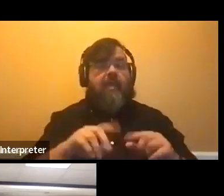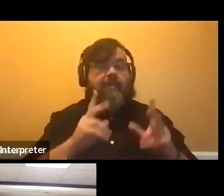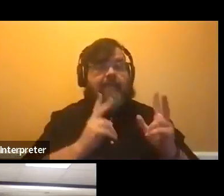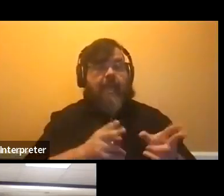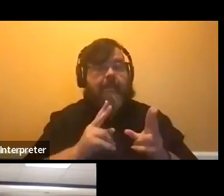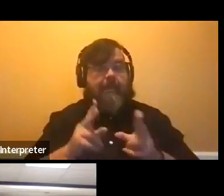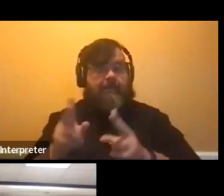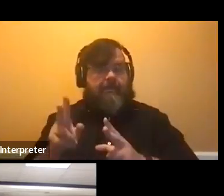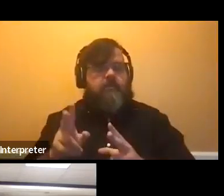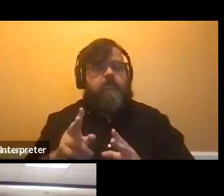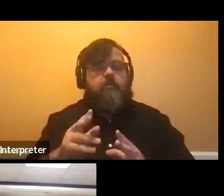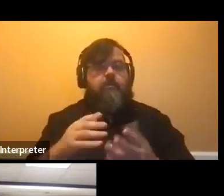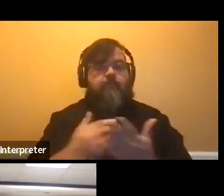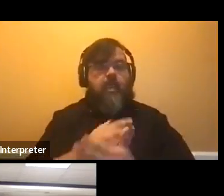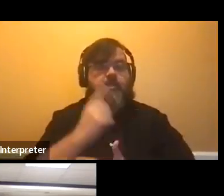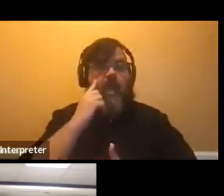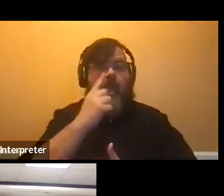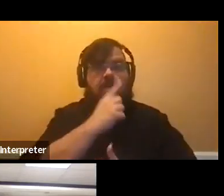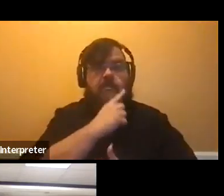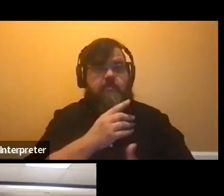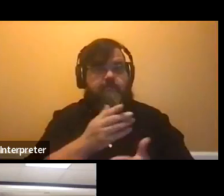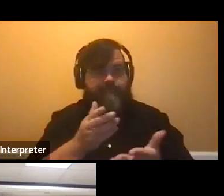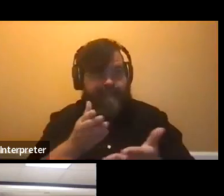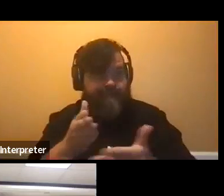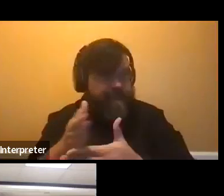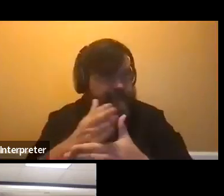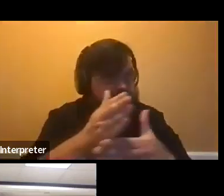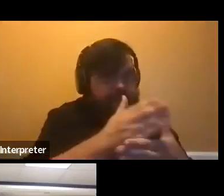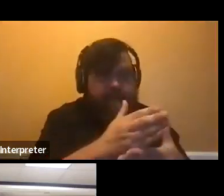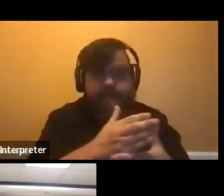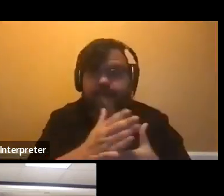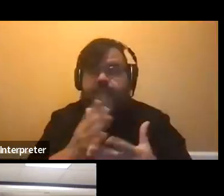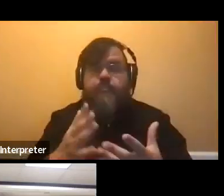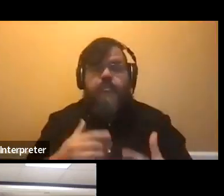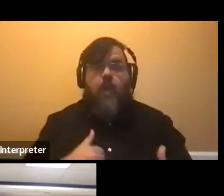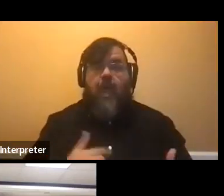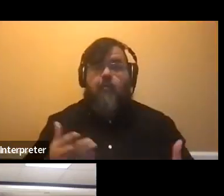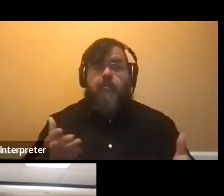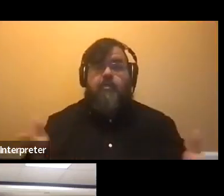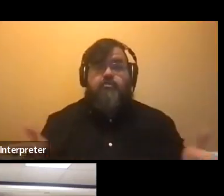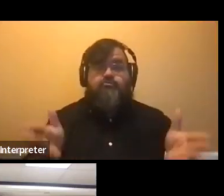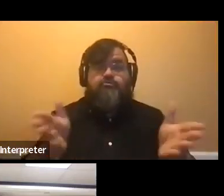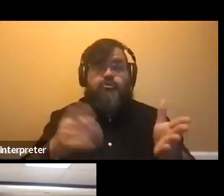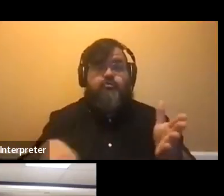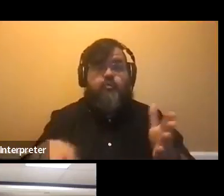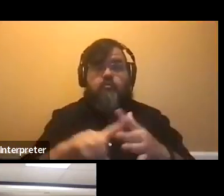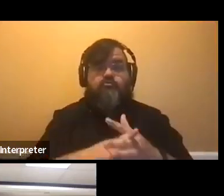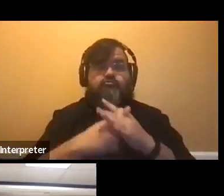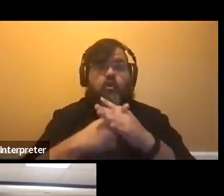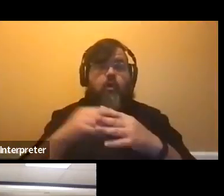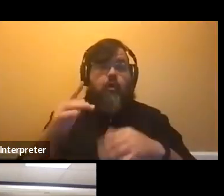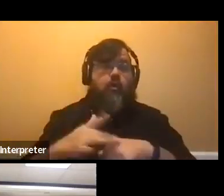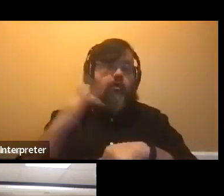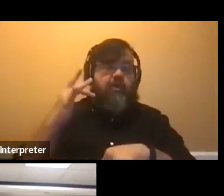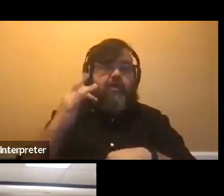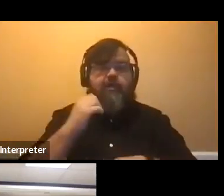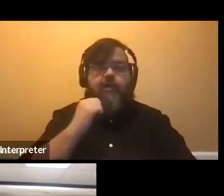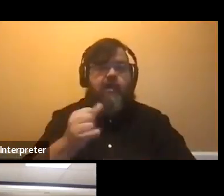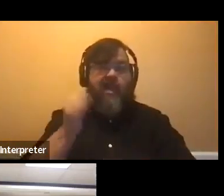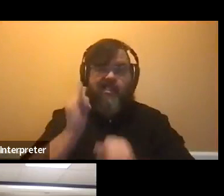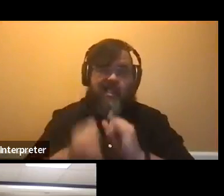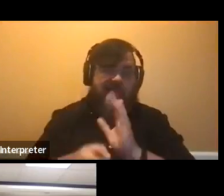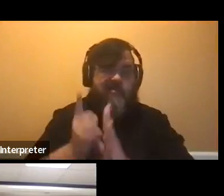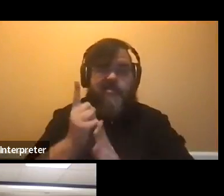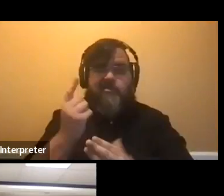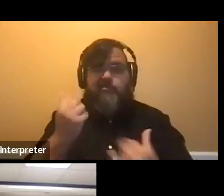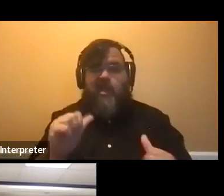fresh eyes. So, uh, my, I would encourage you to start early and to not be, um, at the last minute trying